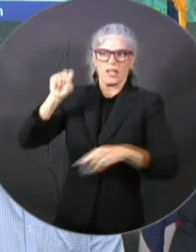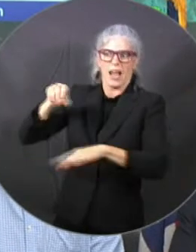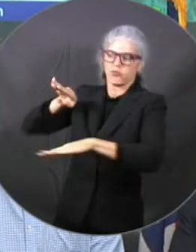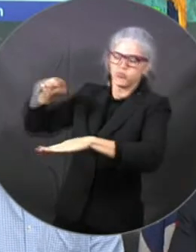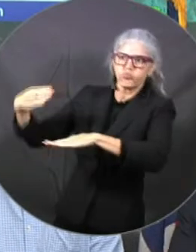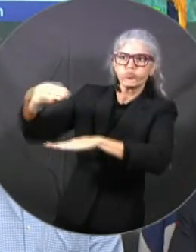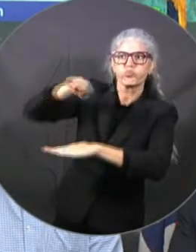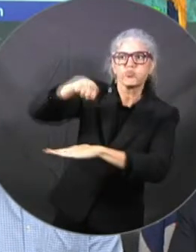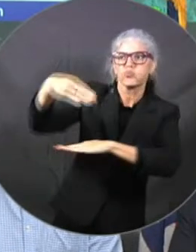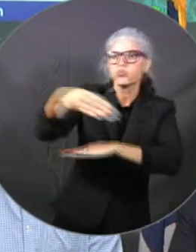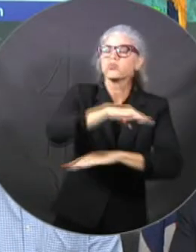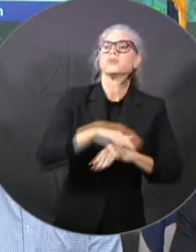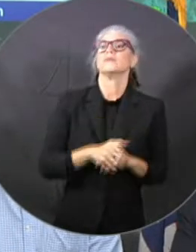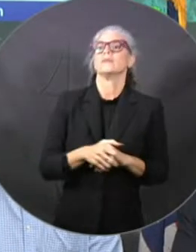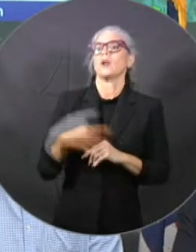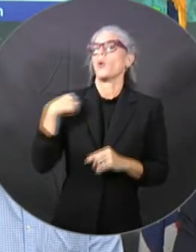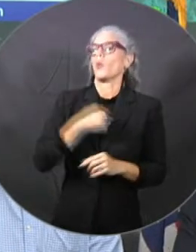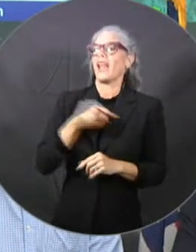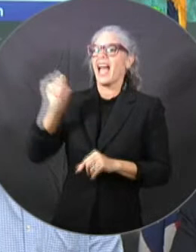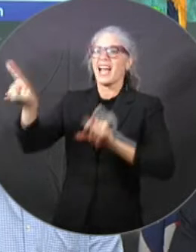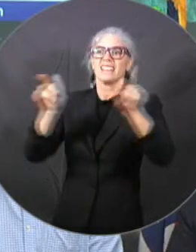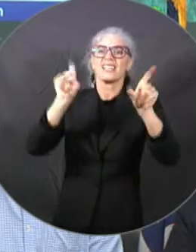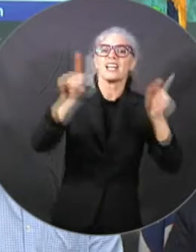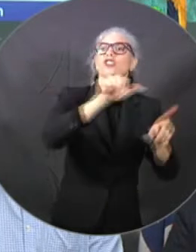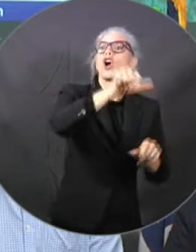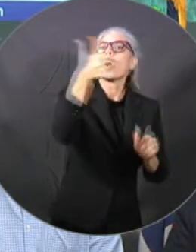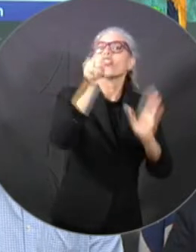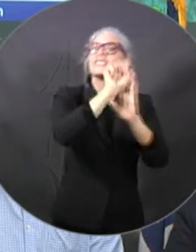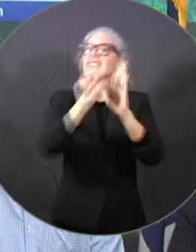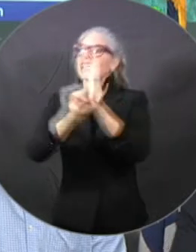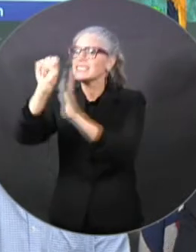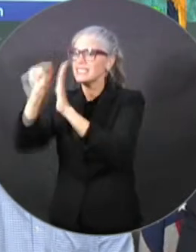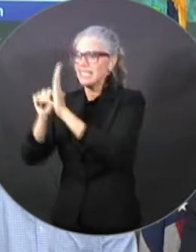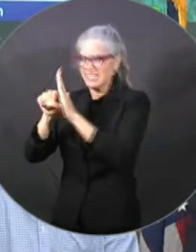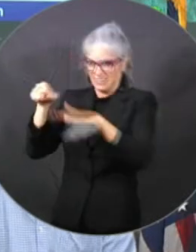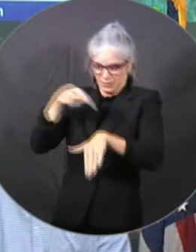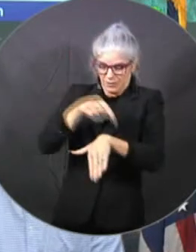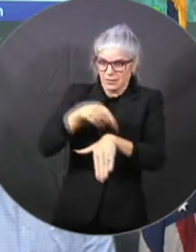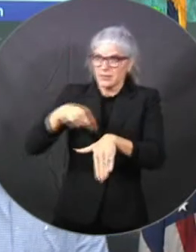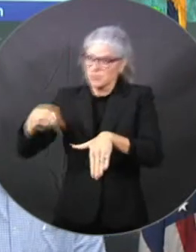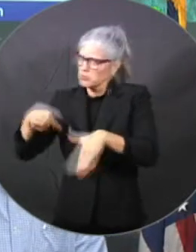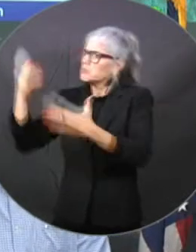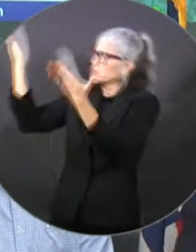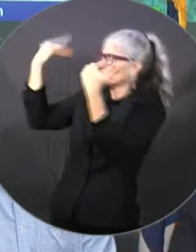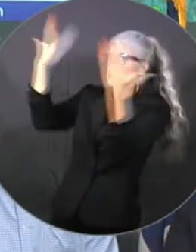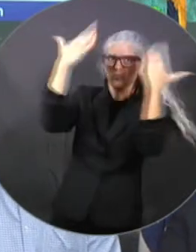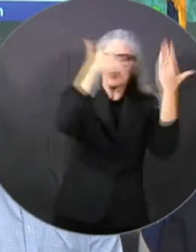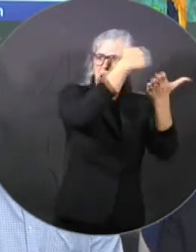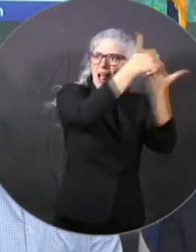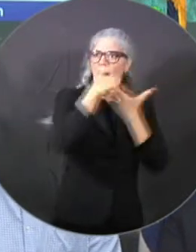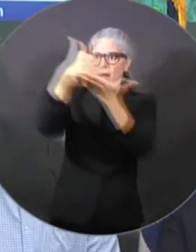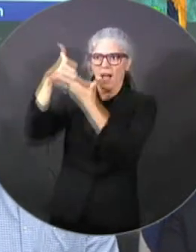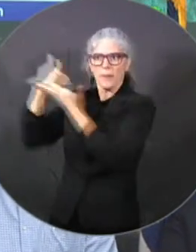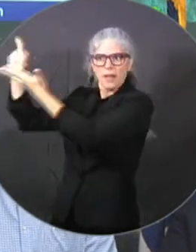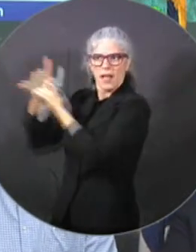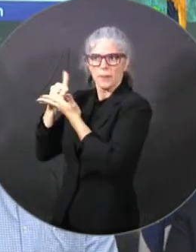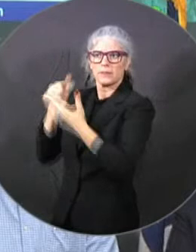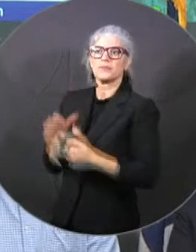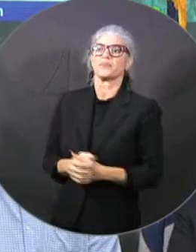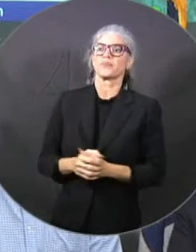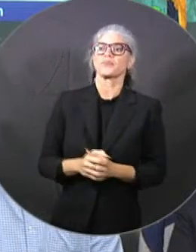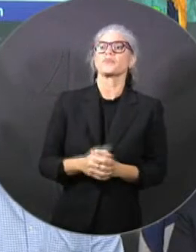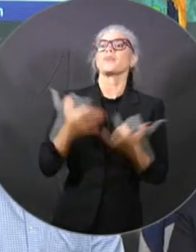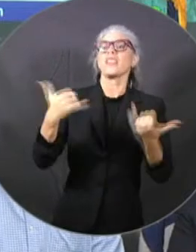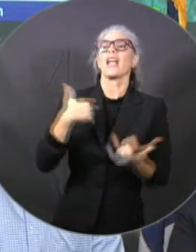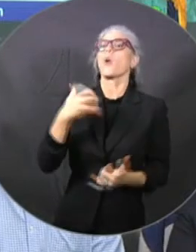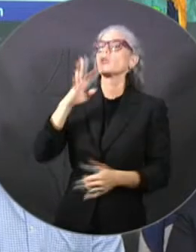and we anticipate that those requests will be fulfilled. Schools. Hernando County schools are closed today. Citrus